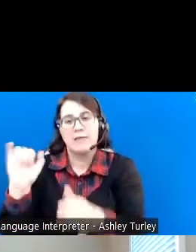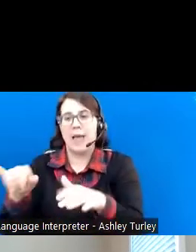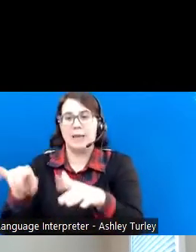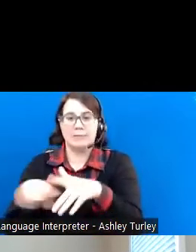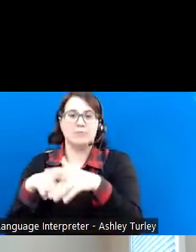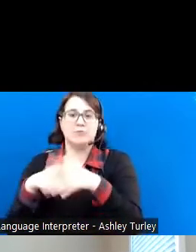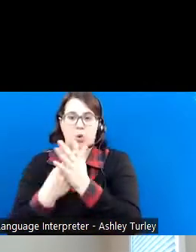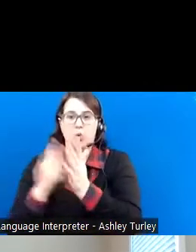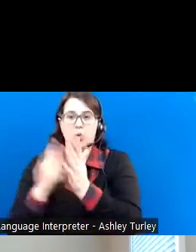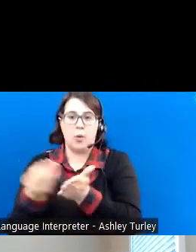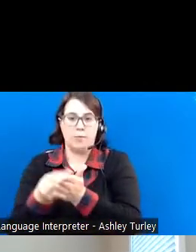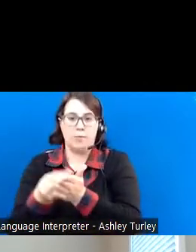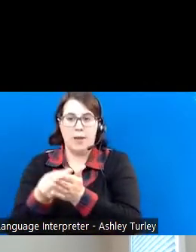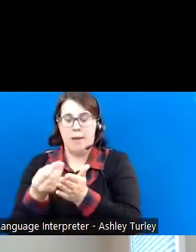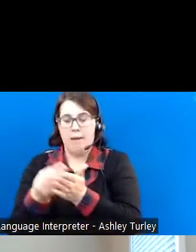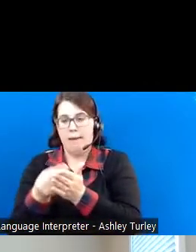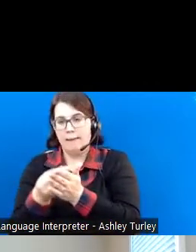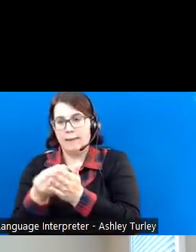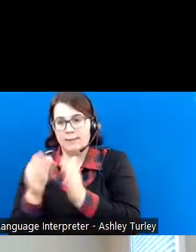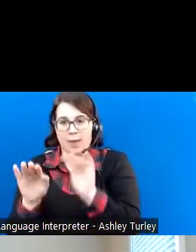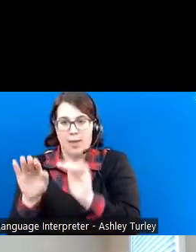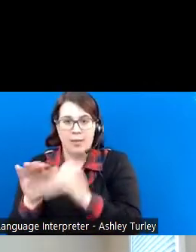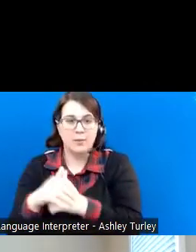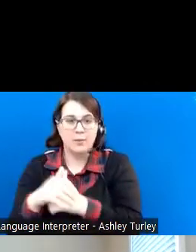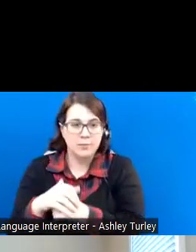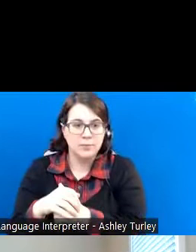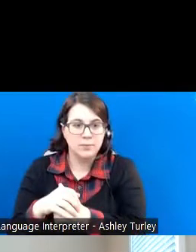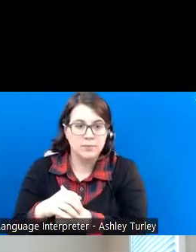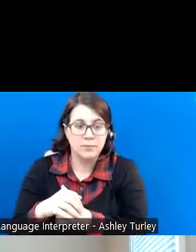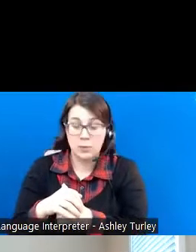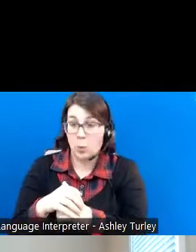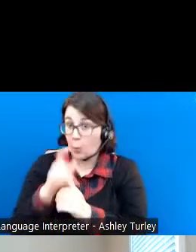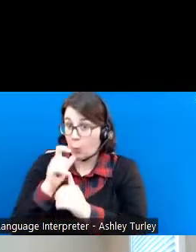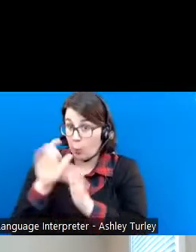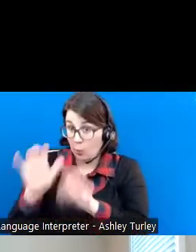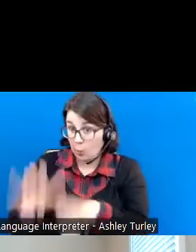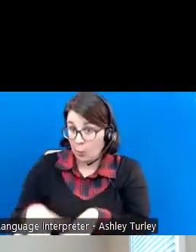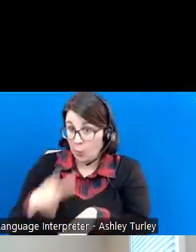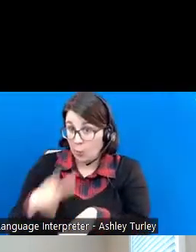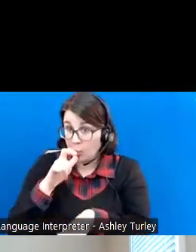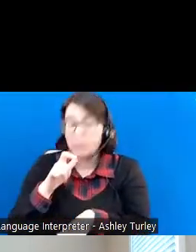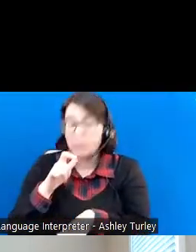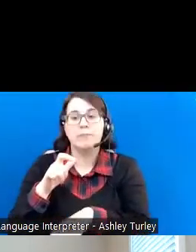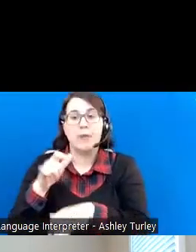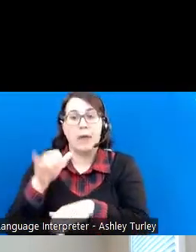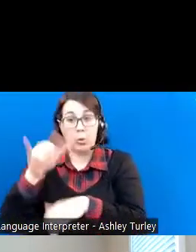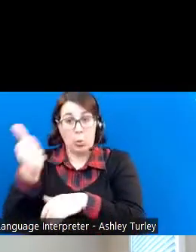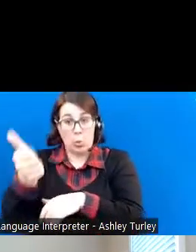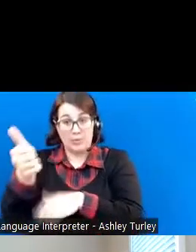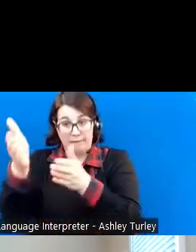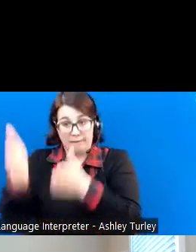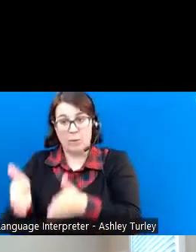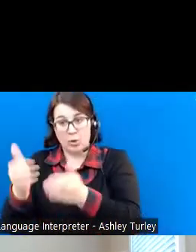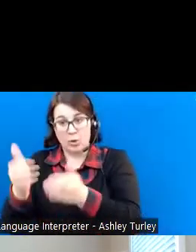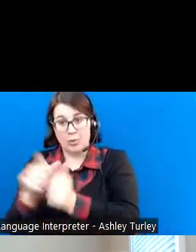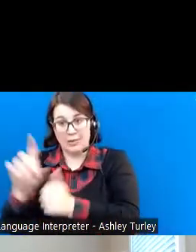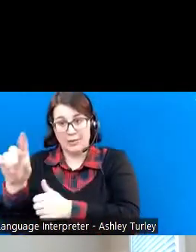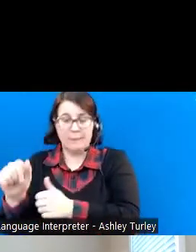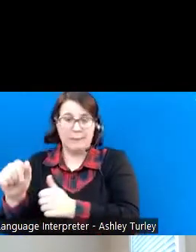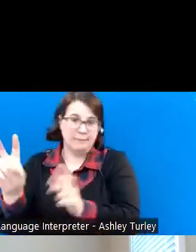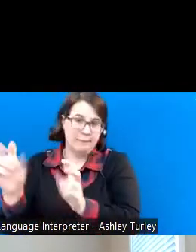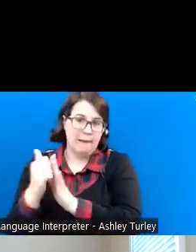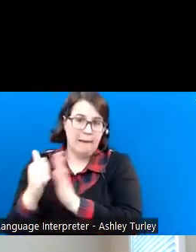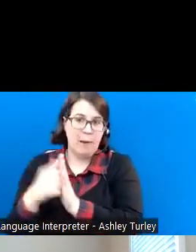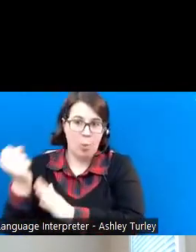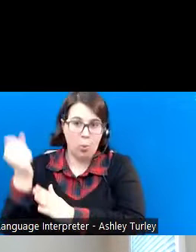balance. As far as who completes the enrollment, it's either the individual with a disability, which is known as the account holder and